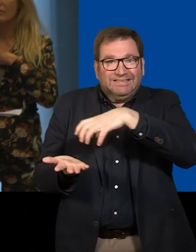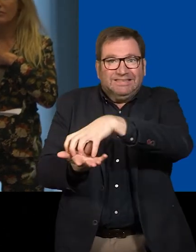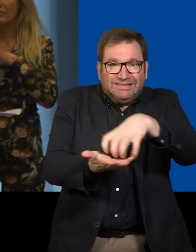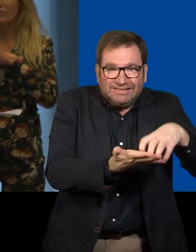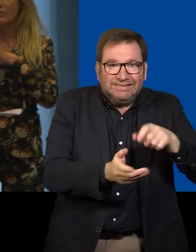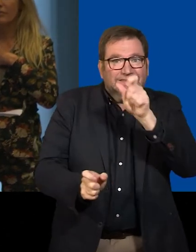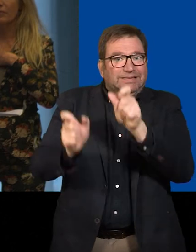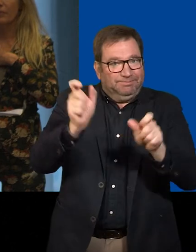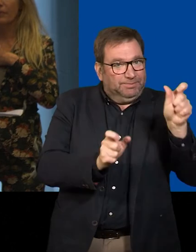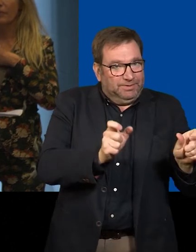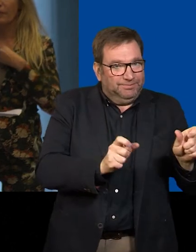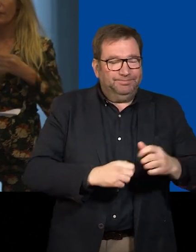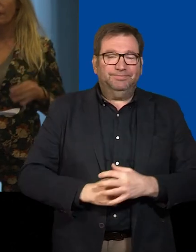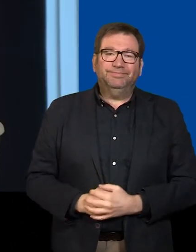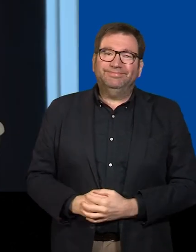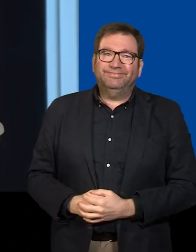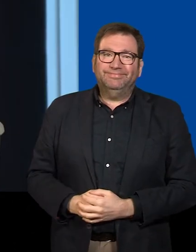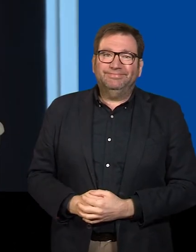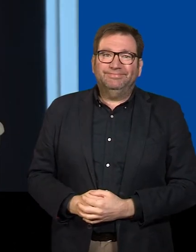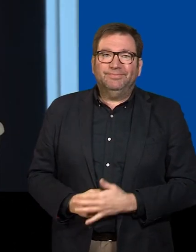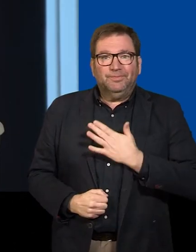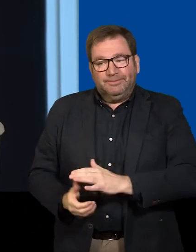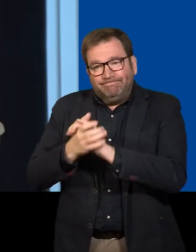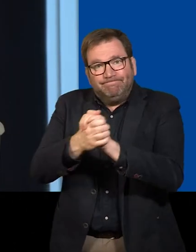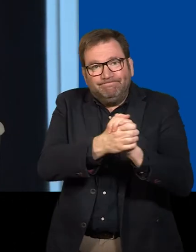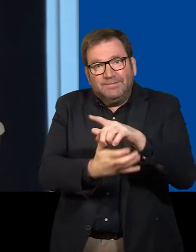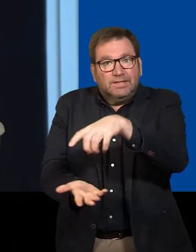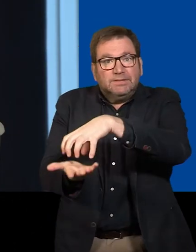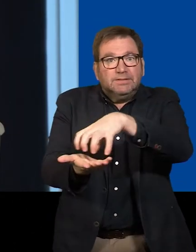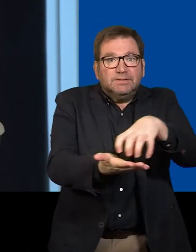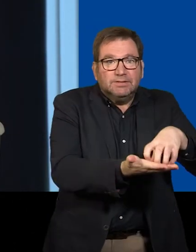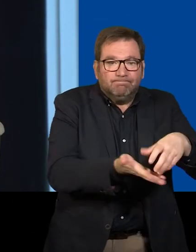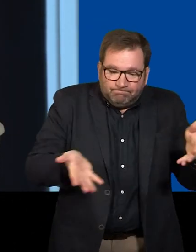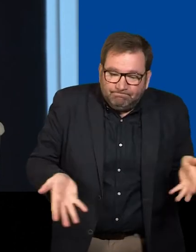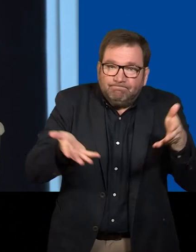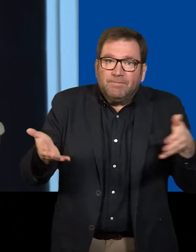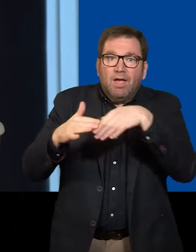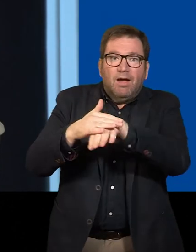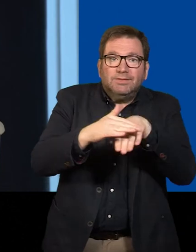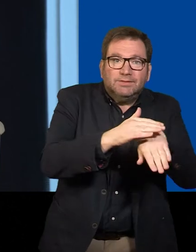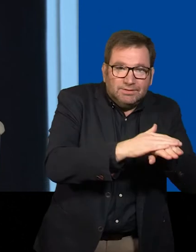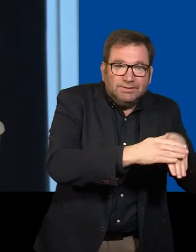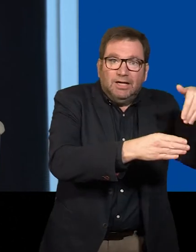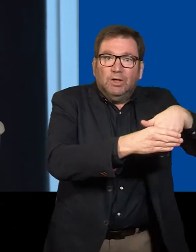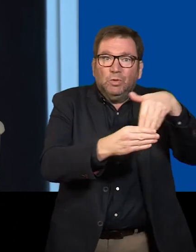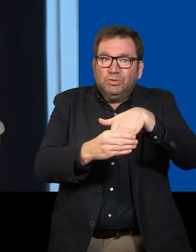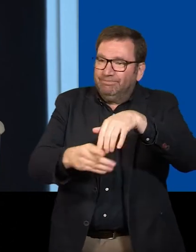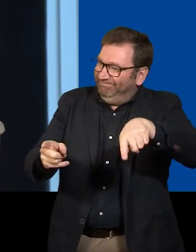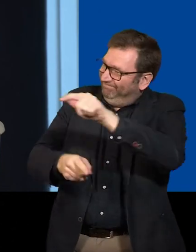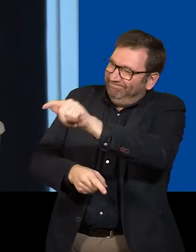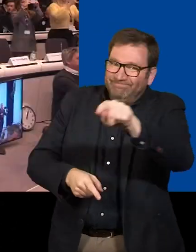for our cities and for our citizens. I want to congratulate the cities who promote accessibility